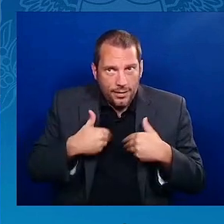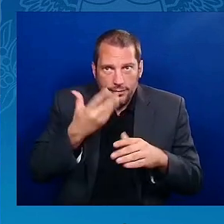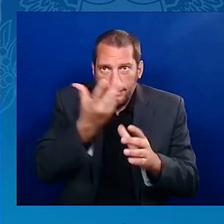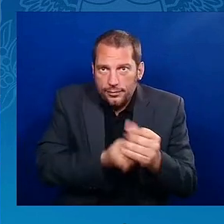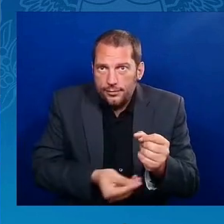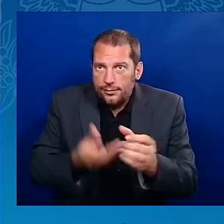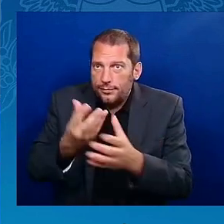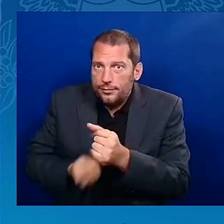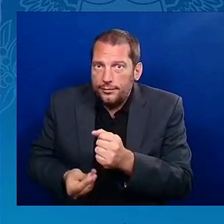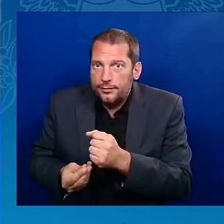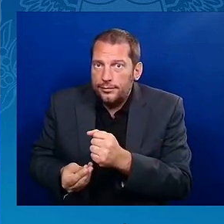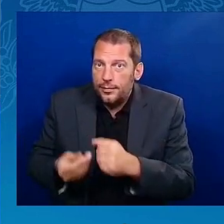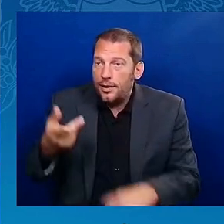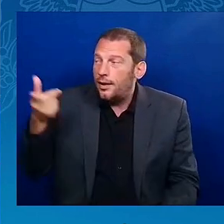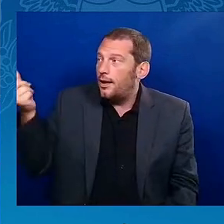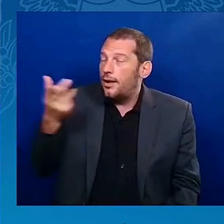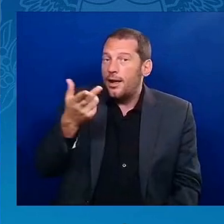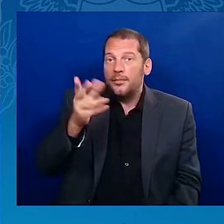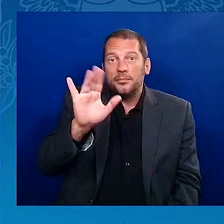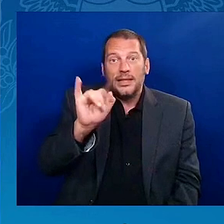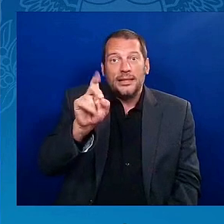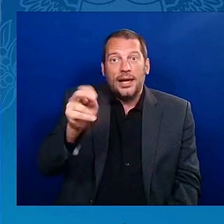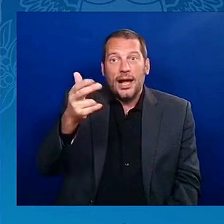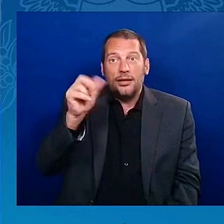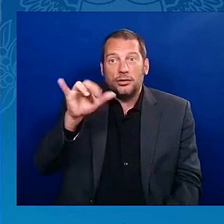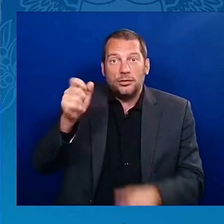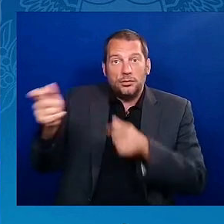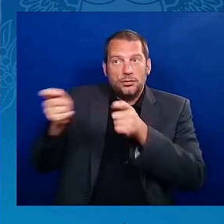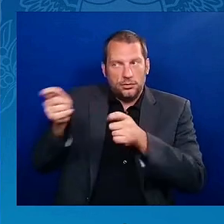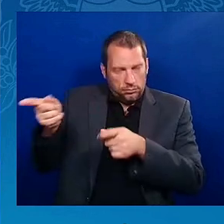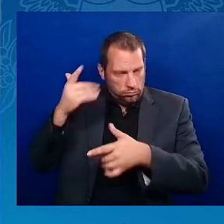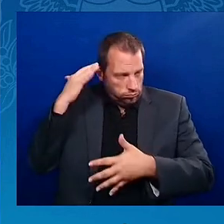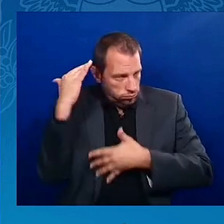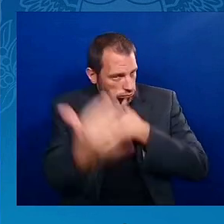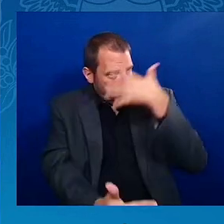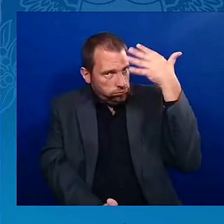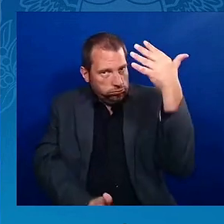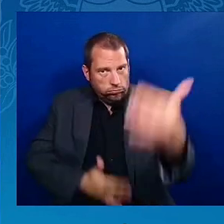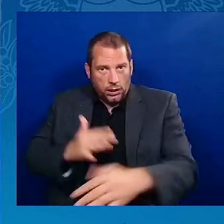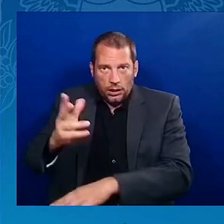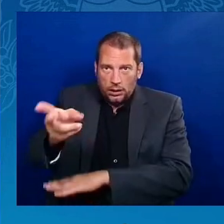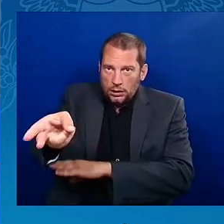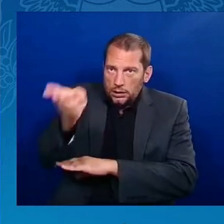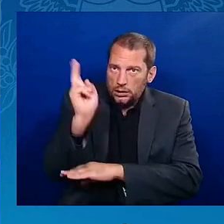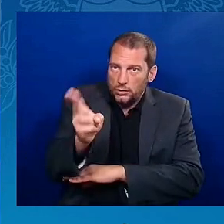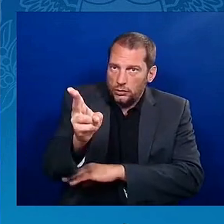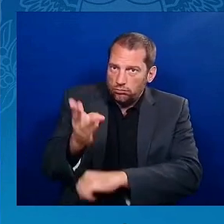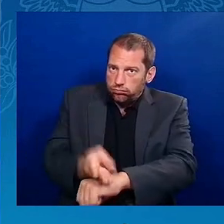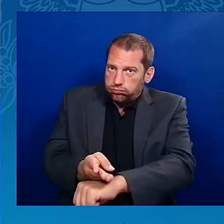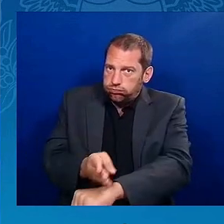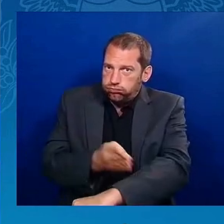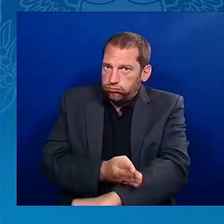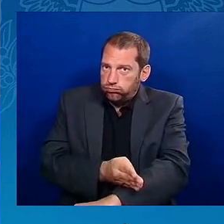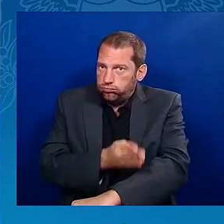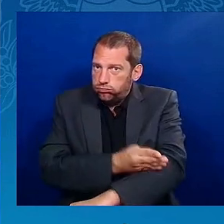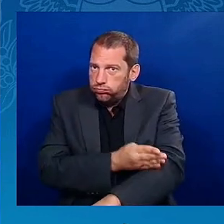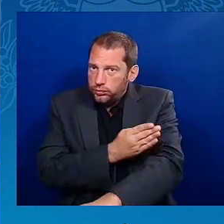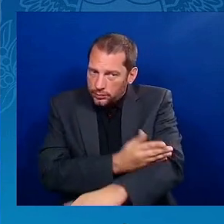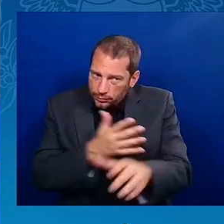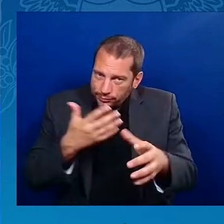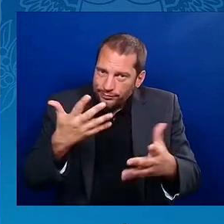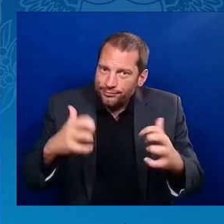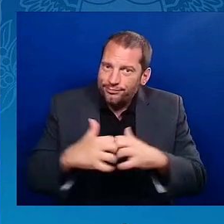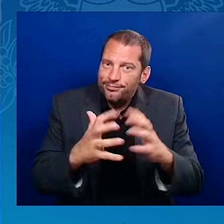whole, and for African Americans in particular, resonated with me. I've seen her stand up and work to